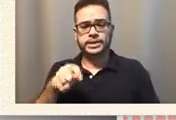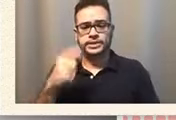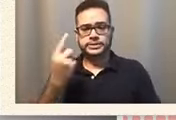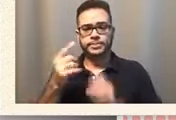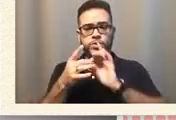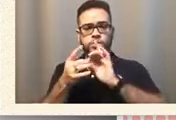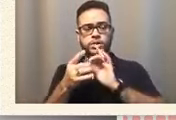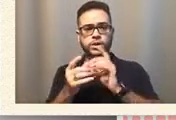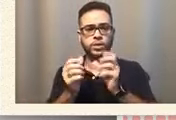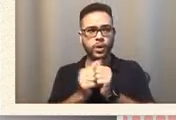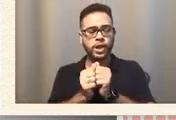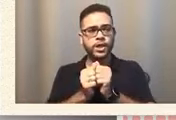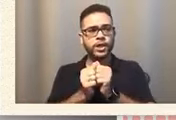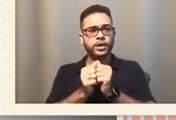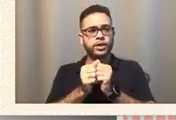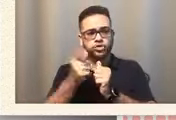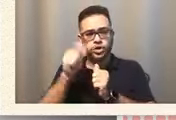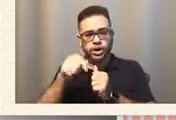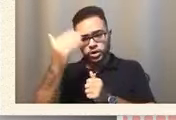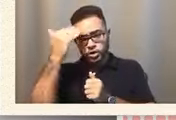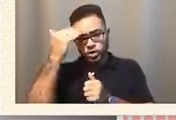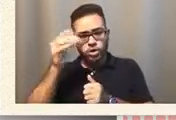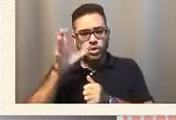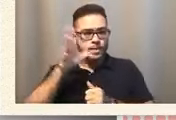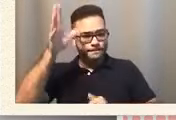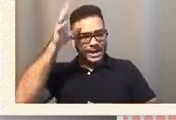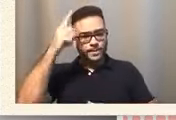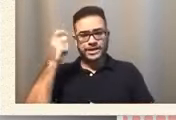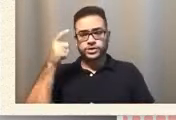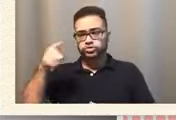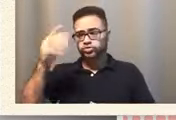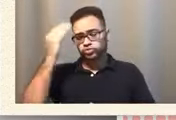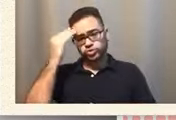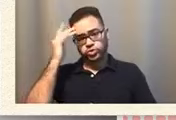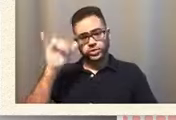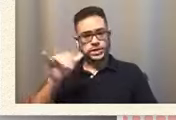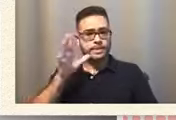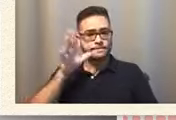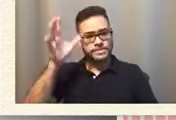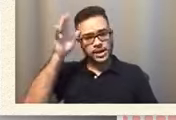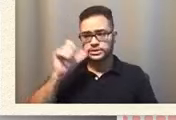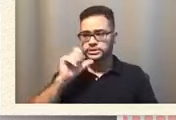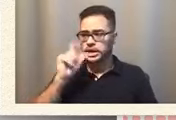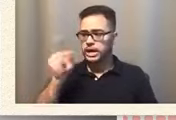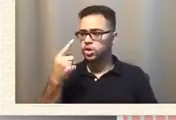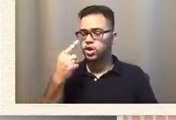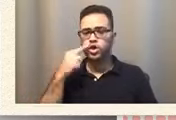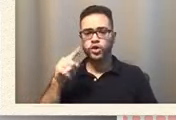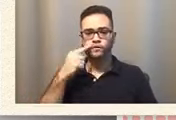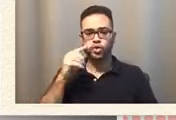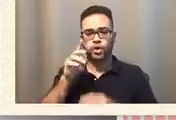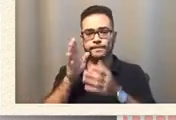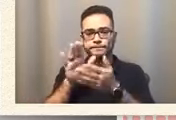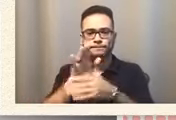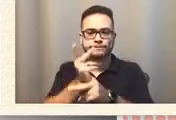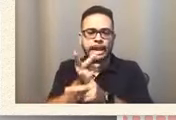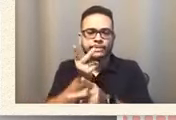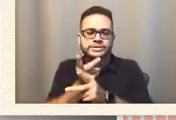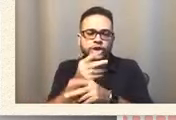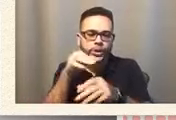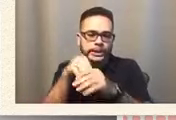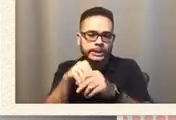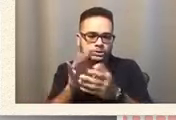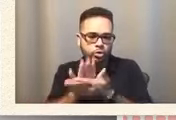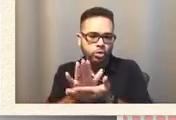the parent, because once you know that that parent is not just looking for a babysitter at school, then you should know,